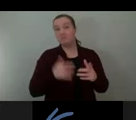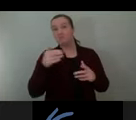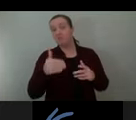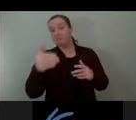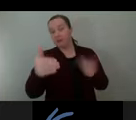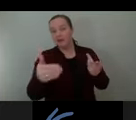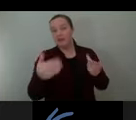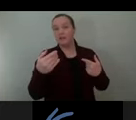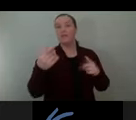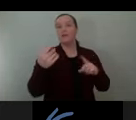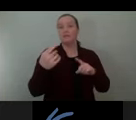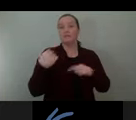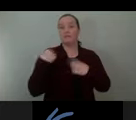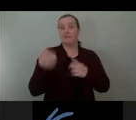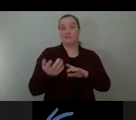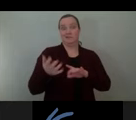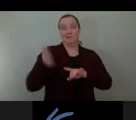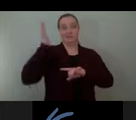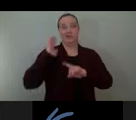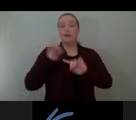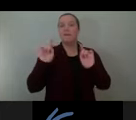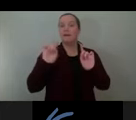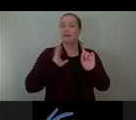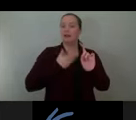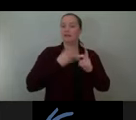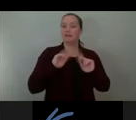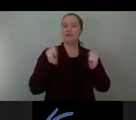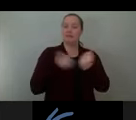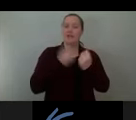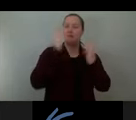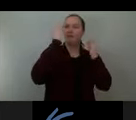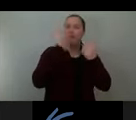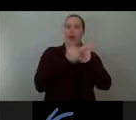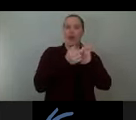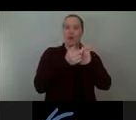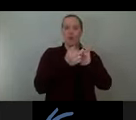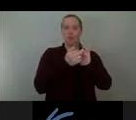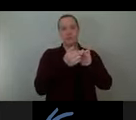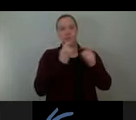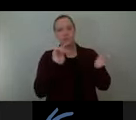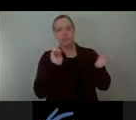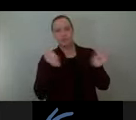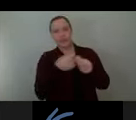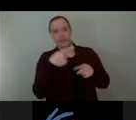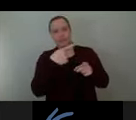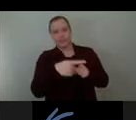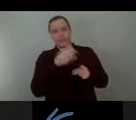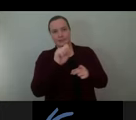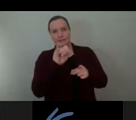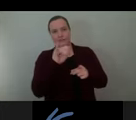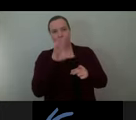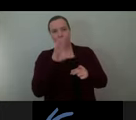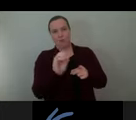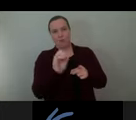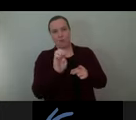Our team has set out to understand ways to activate the Simcoe site as a playful, thoughtful, and brief embrace for those who transition